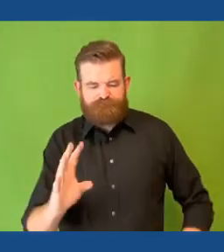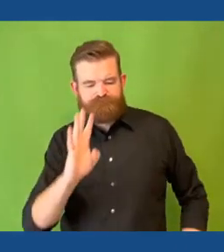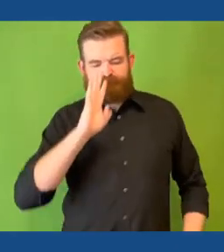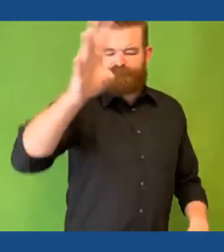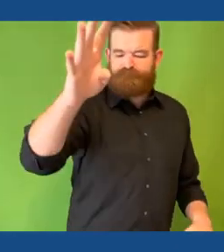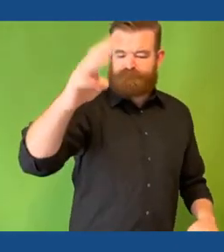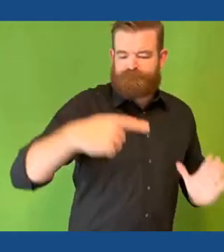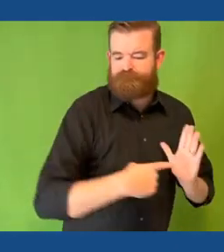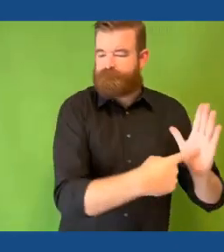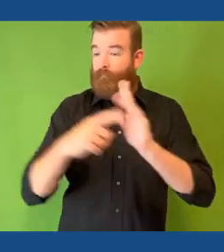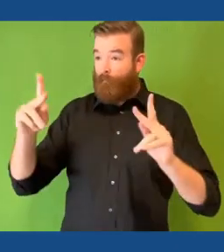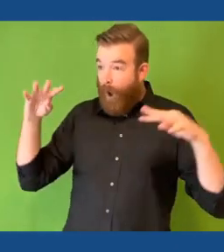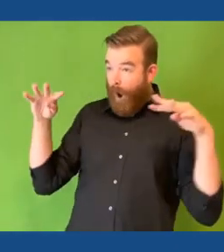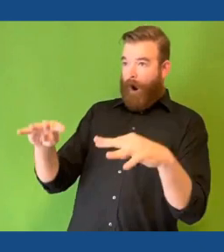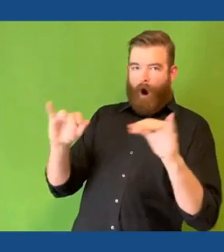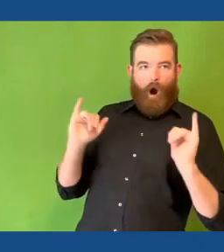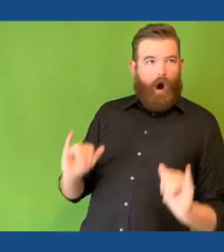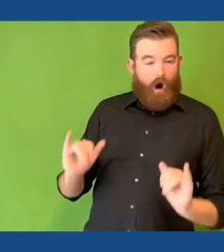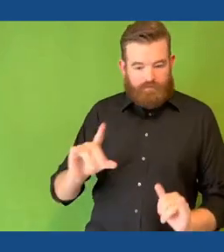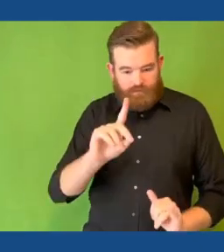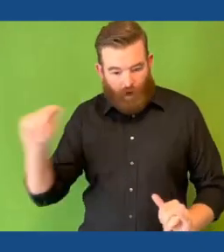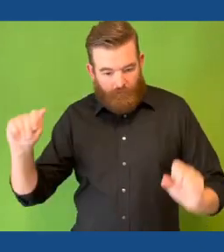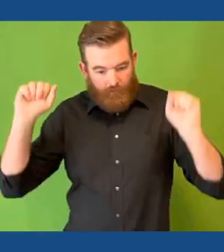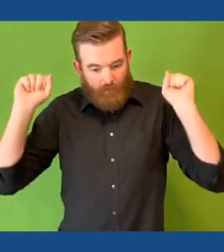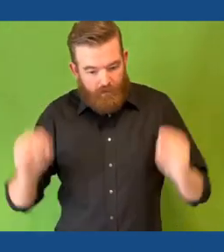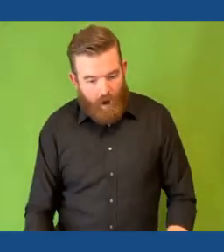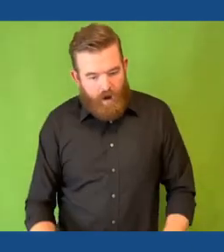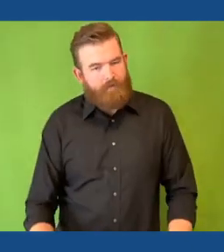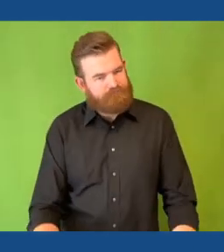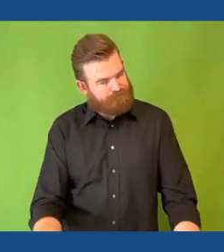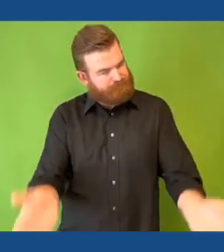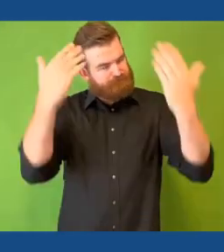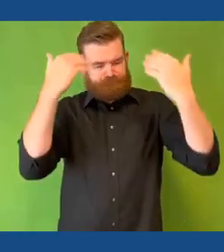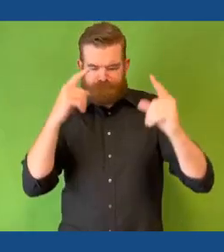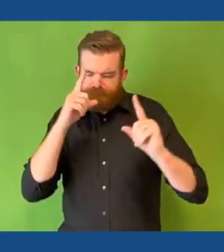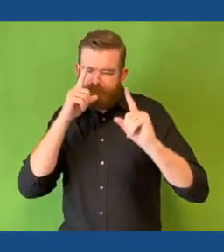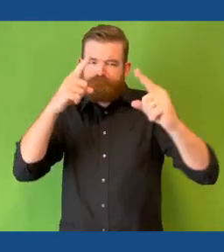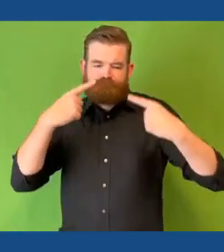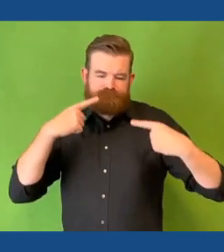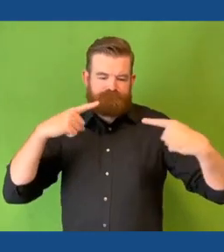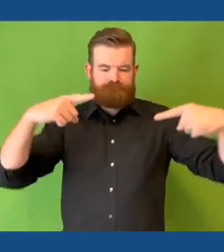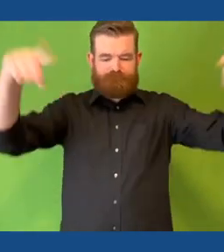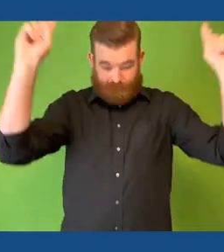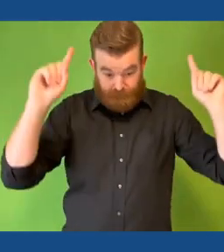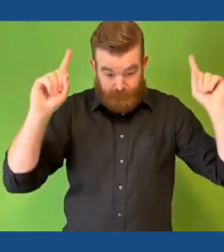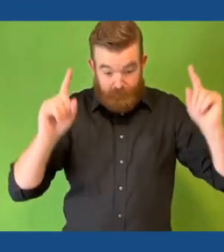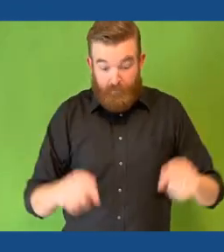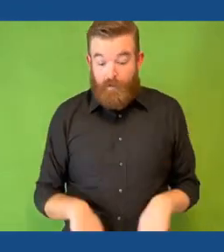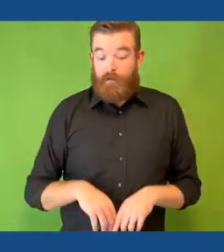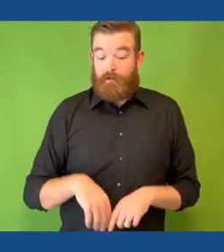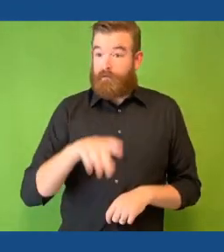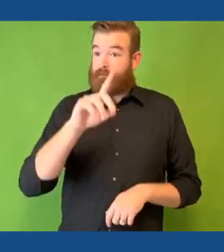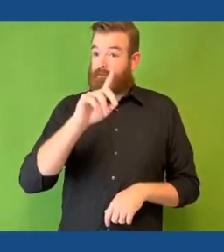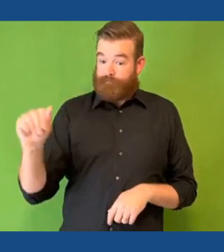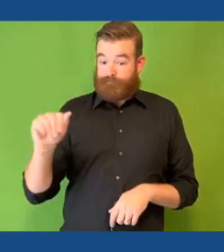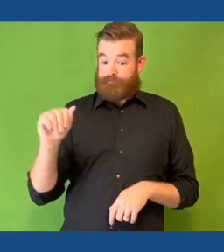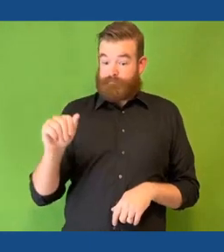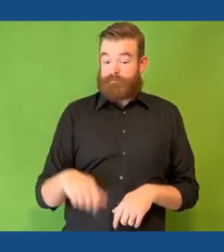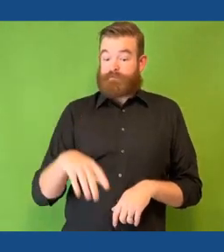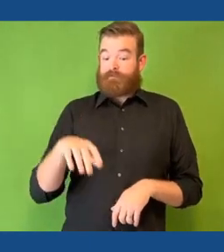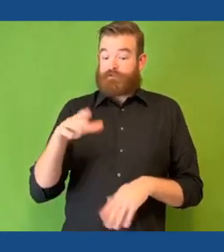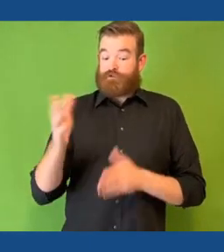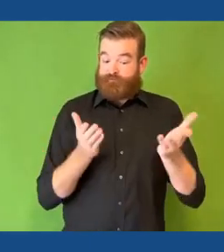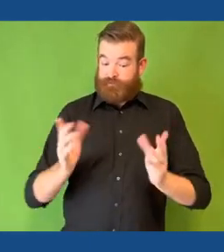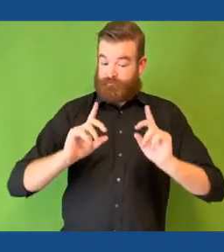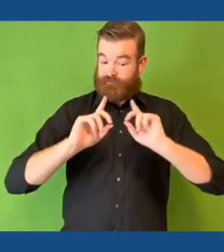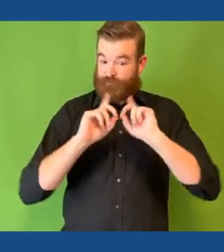to come out and speak out and share your uniqueness, be the best you can be and strive. Established in 1997, the Division of